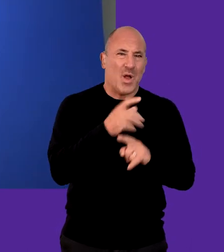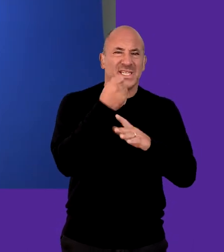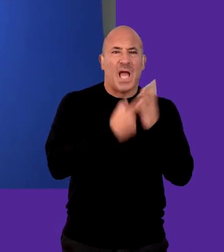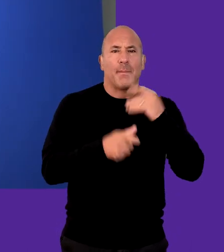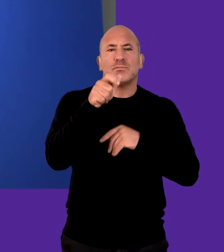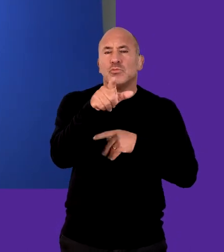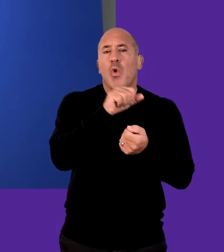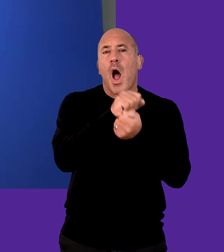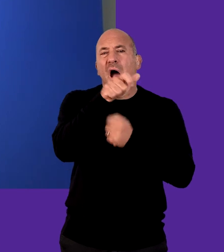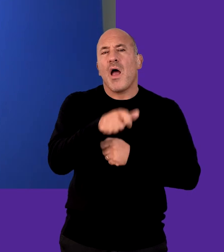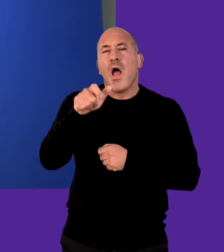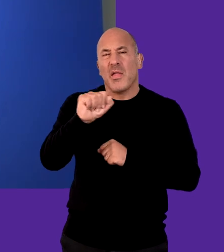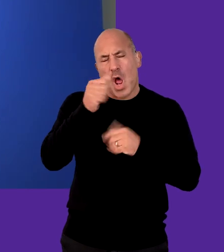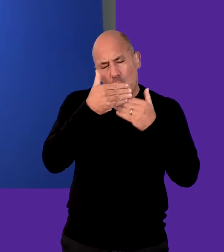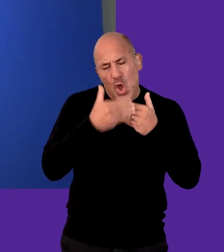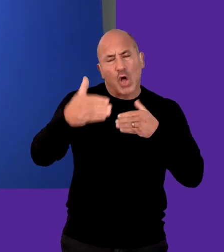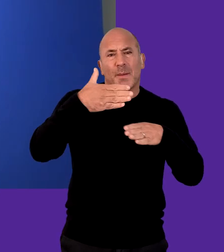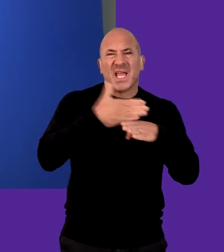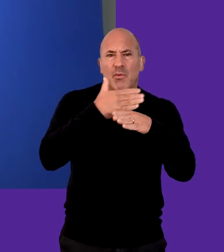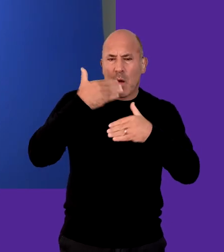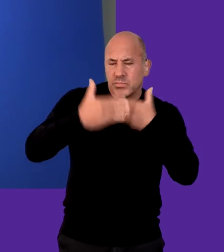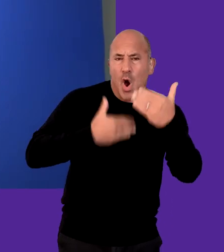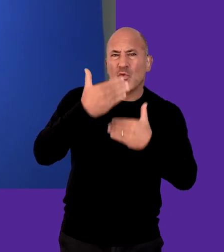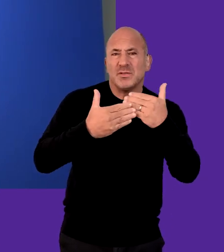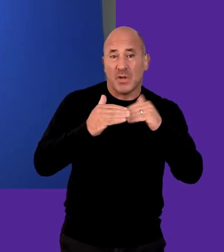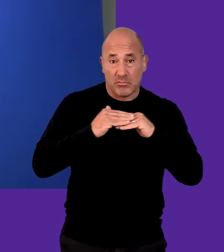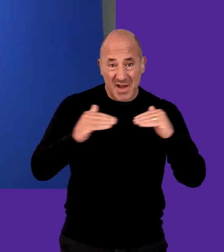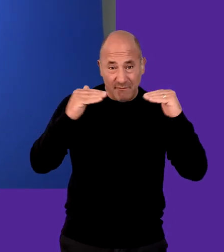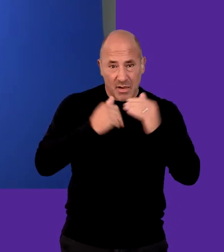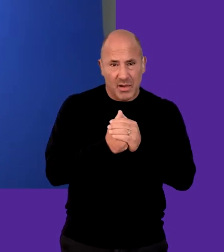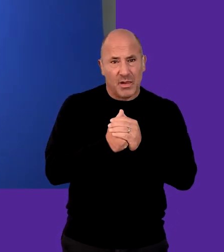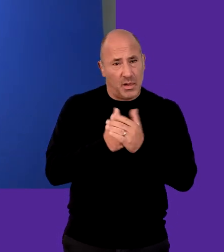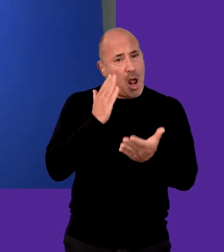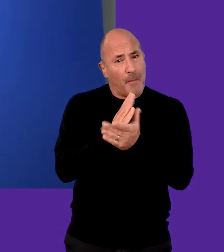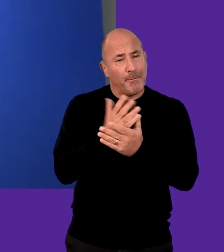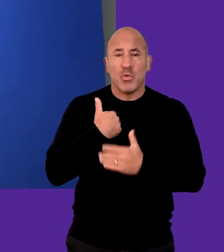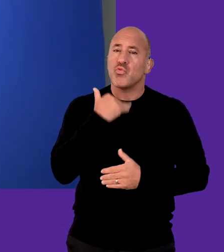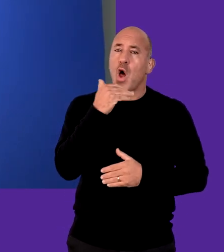consider the long term career progression of every disabled person you hire at every level.